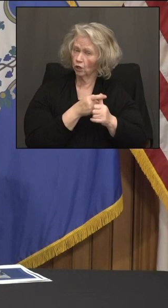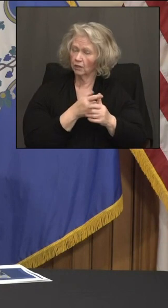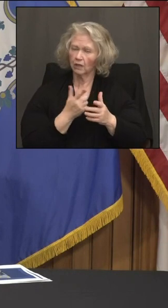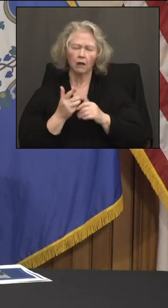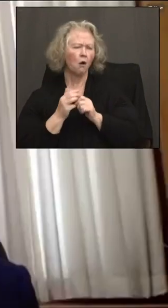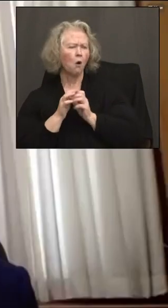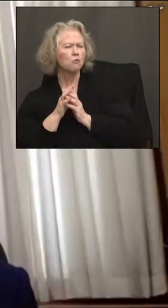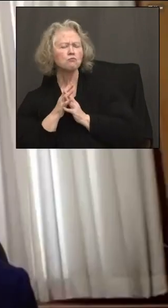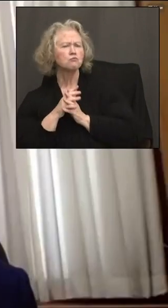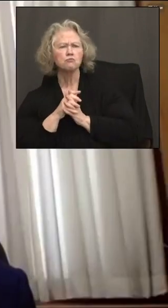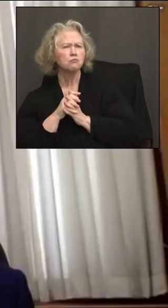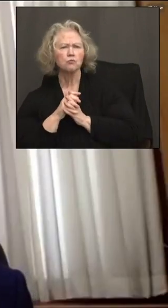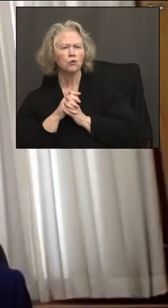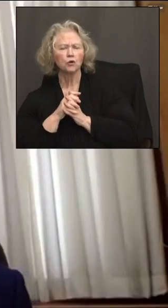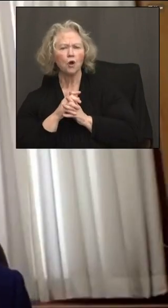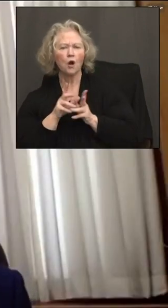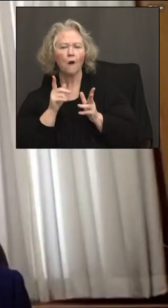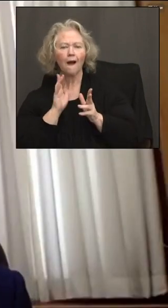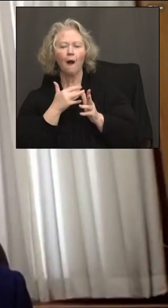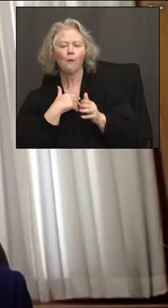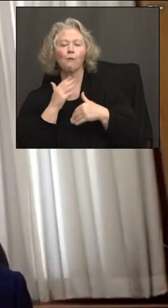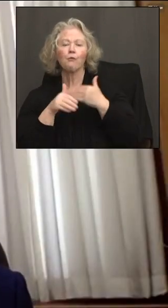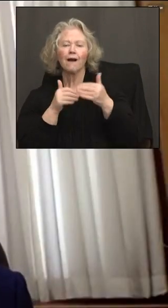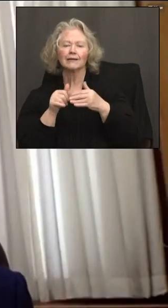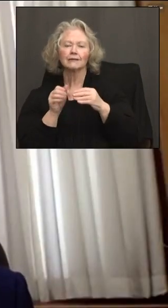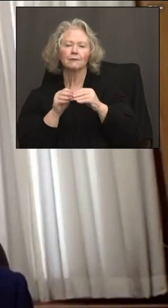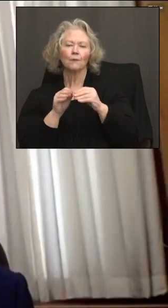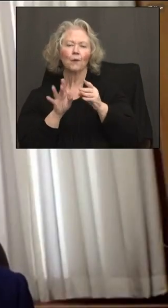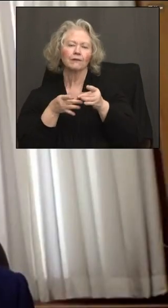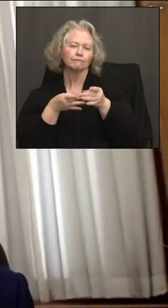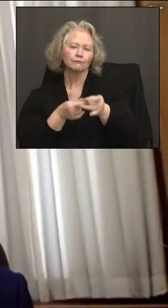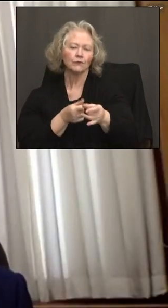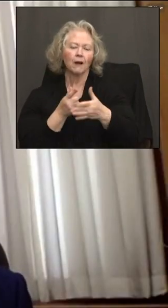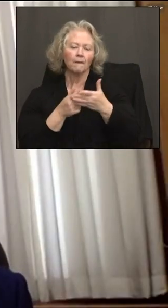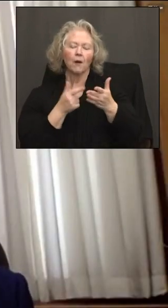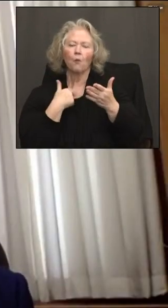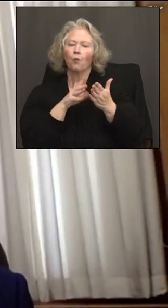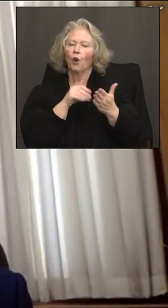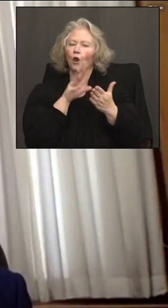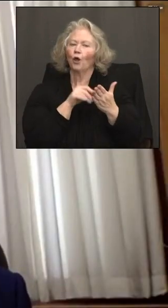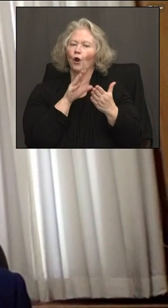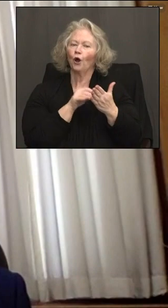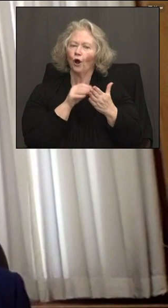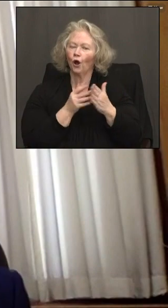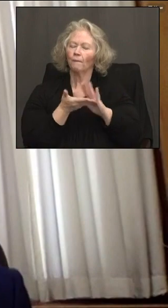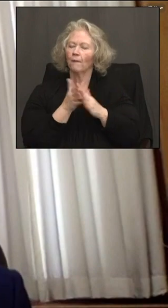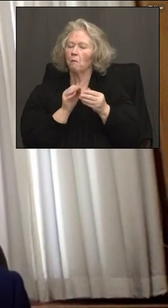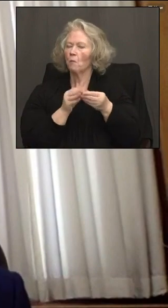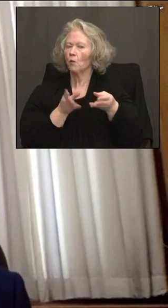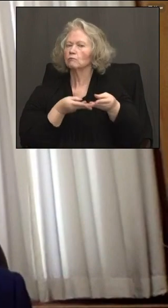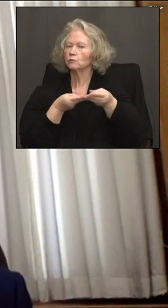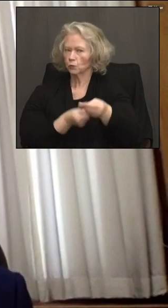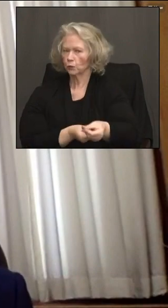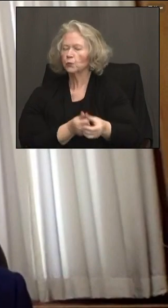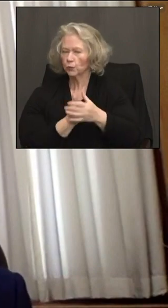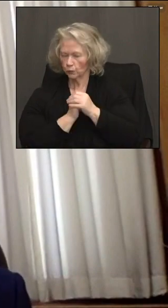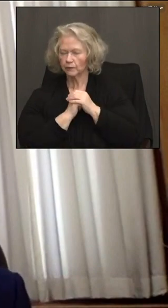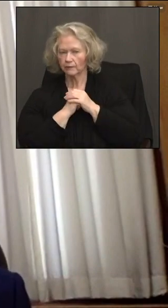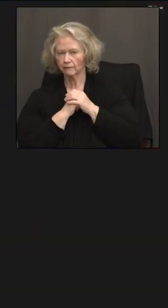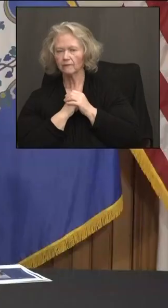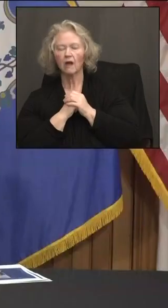No, I think it's more just simplifying the process, you know, based on learnings and best practices as we've gotten deep into the vaccination program at this point.